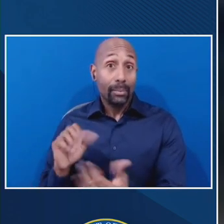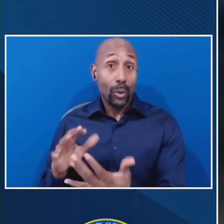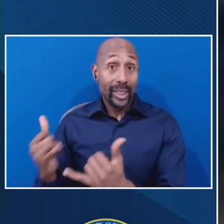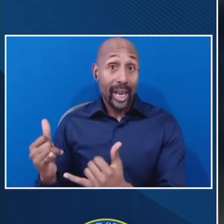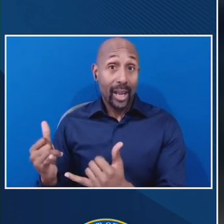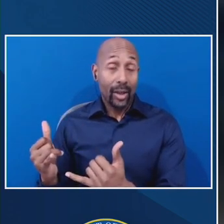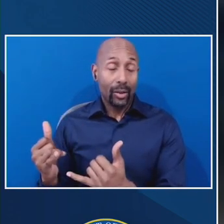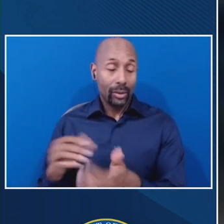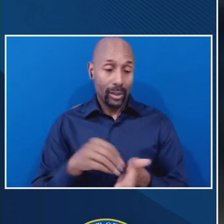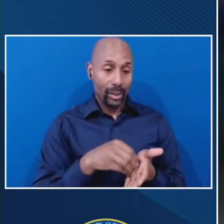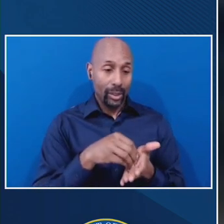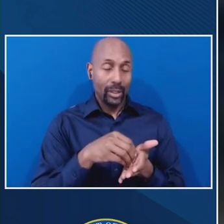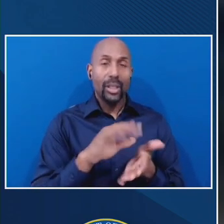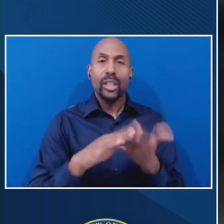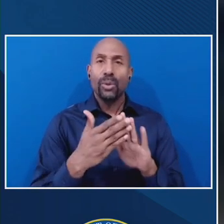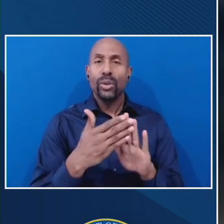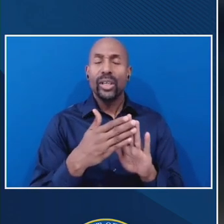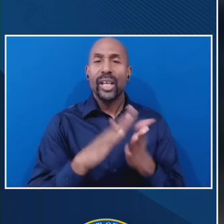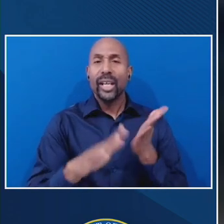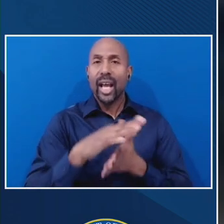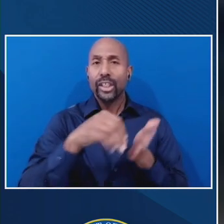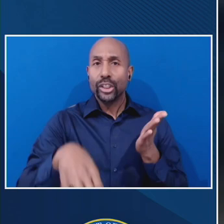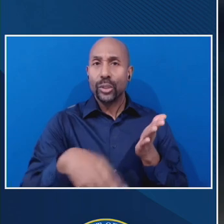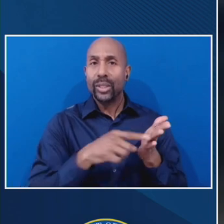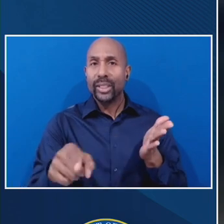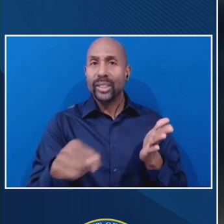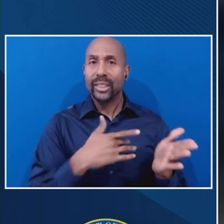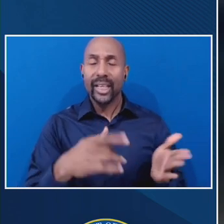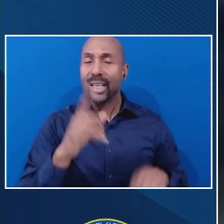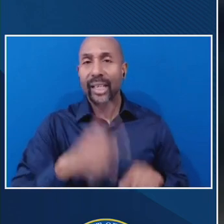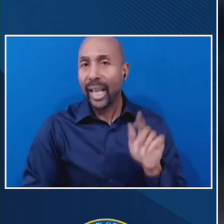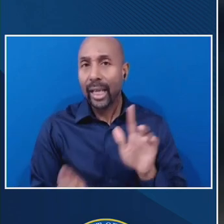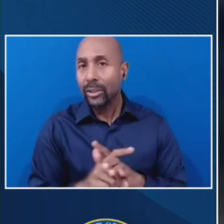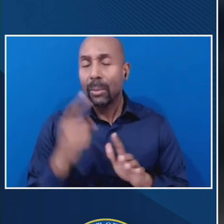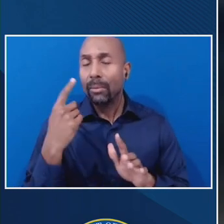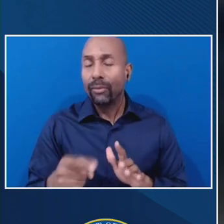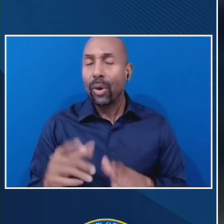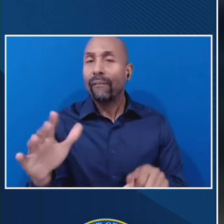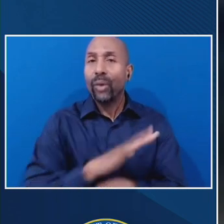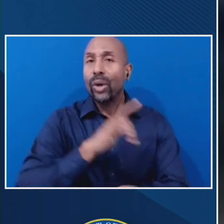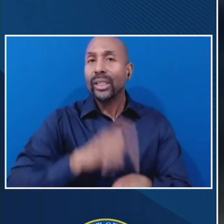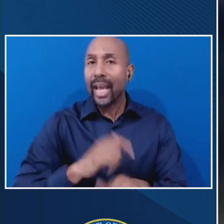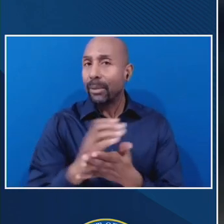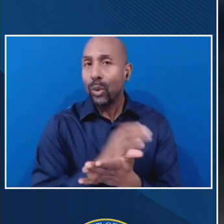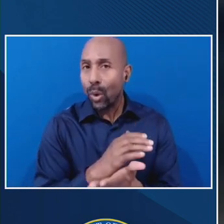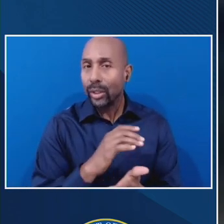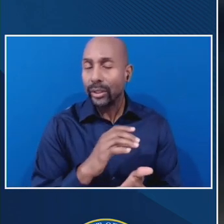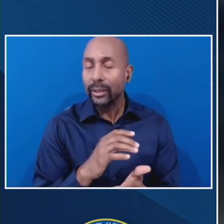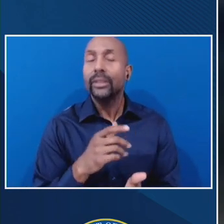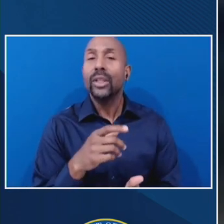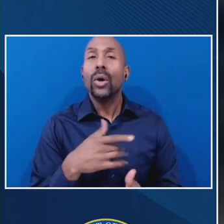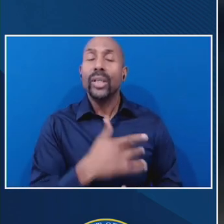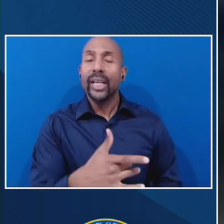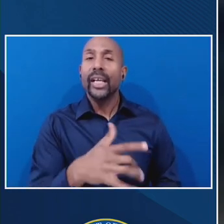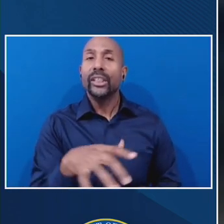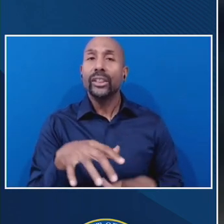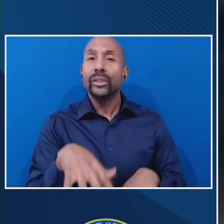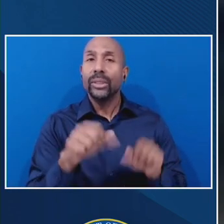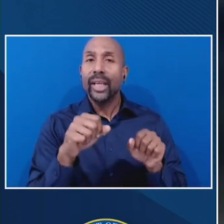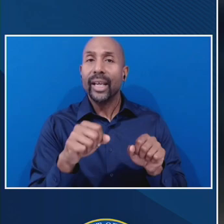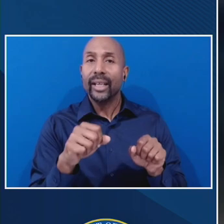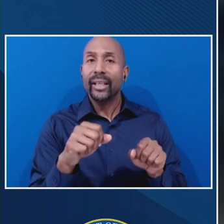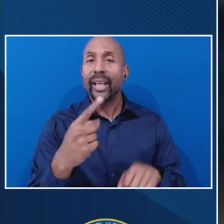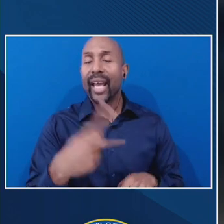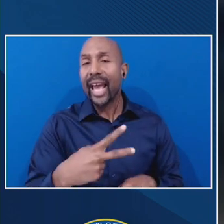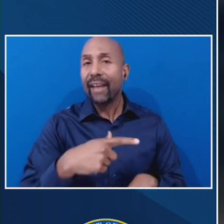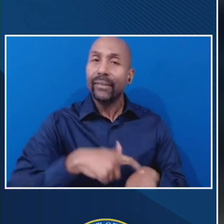community college students can generally can not attend full-time. So they generally take half-time or three-quarter time, six to nine credits. And